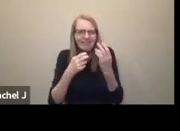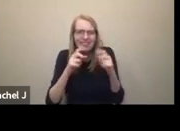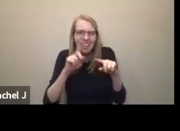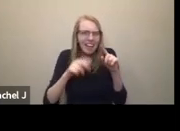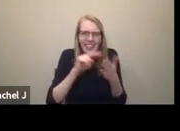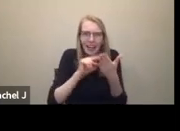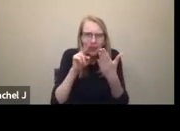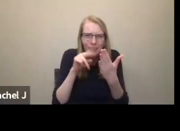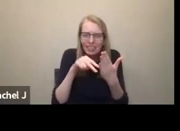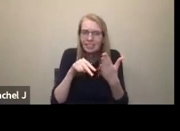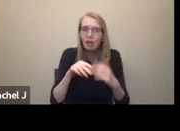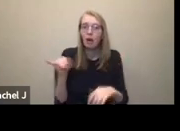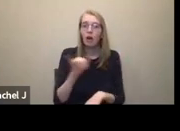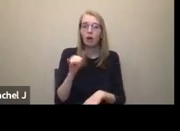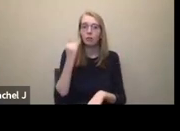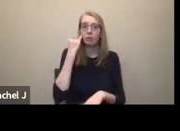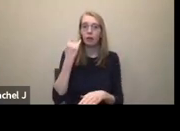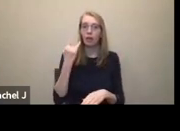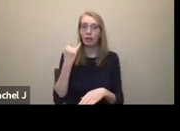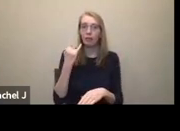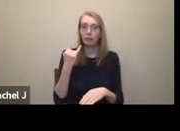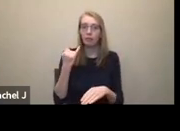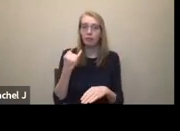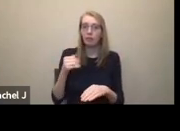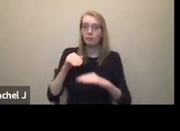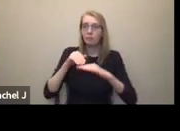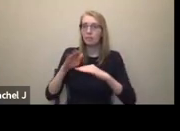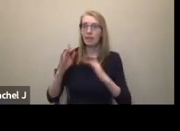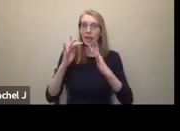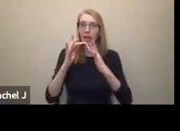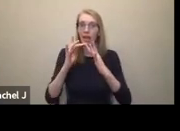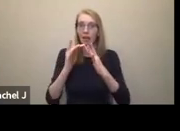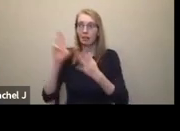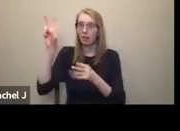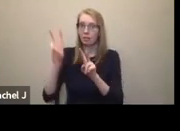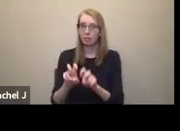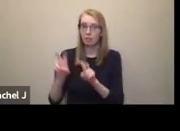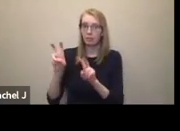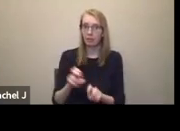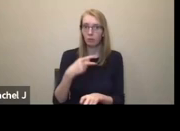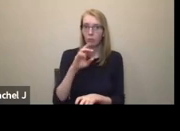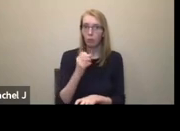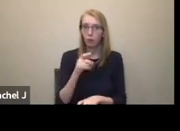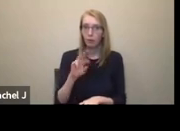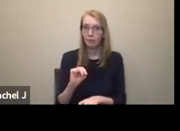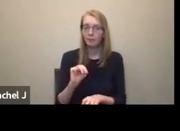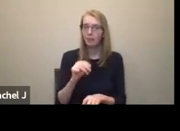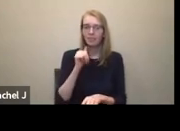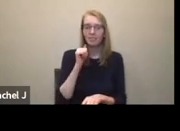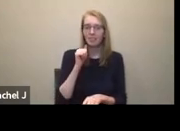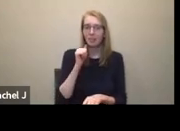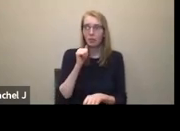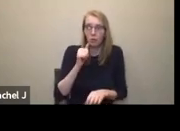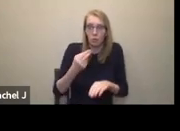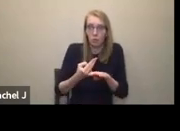readers. Or if you do provide a plain text option. So because that works with screen readers. So that's why if any of you are on the